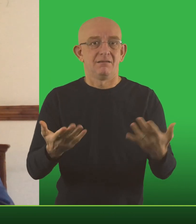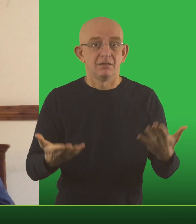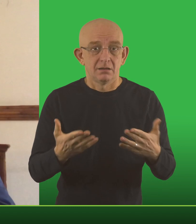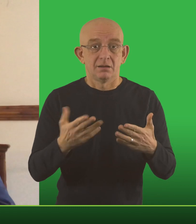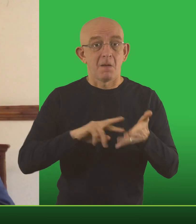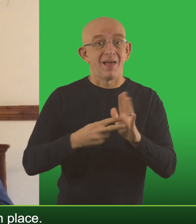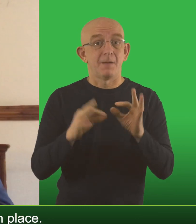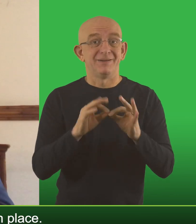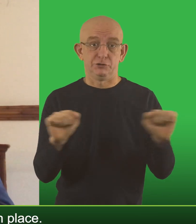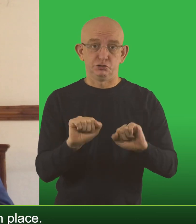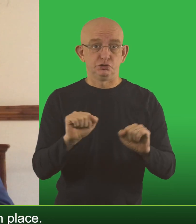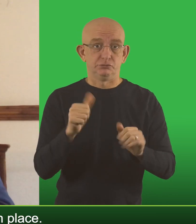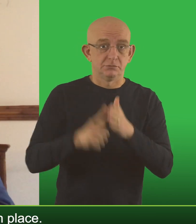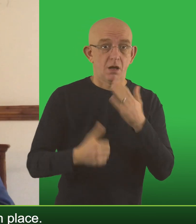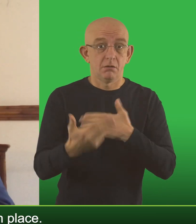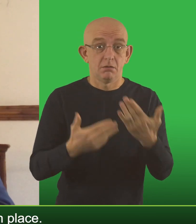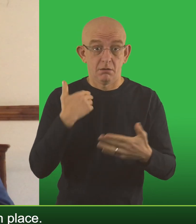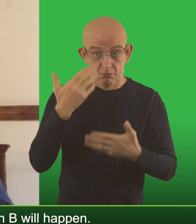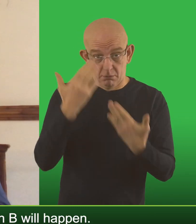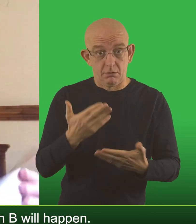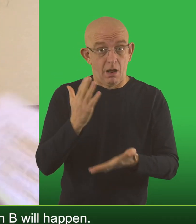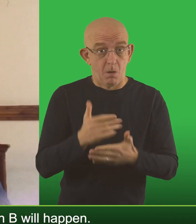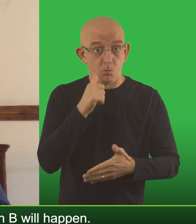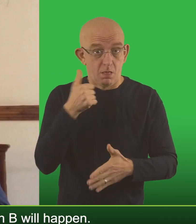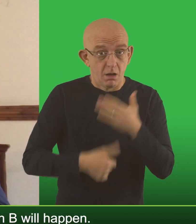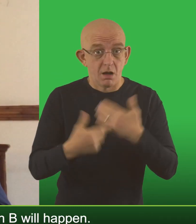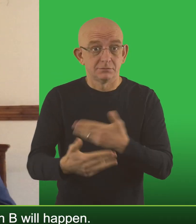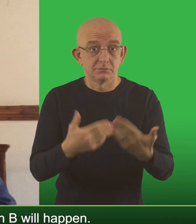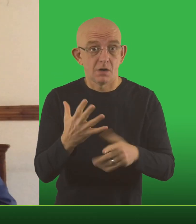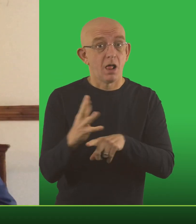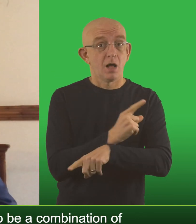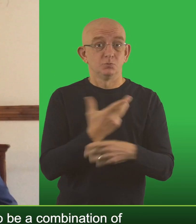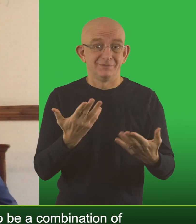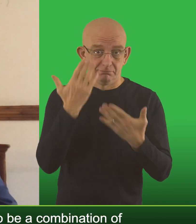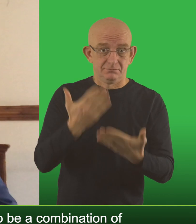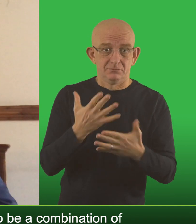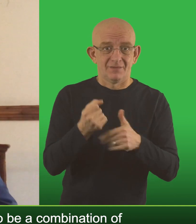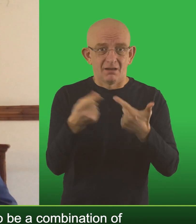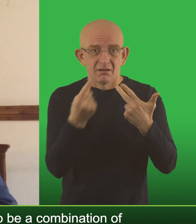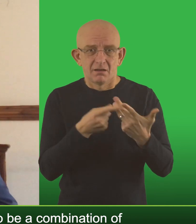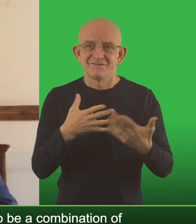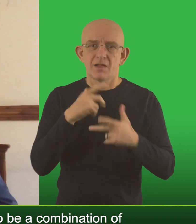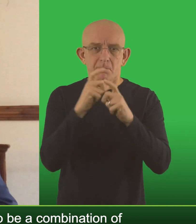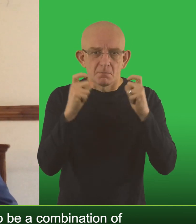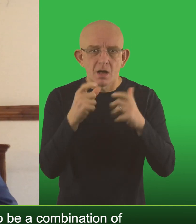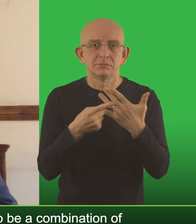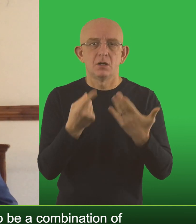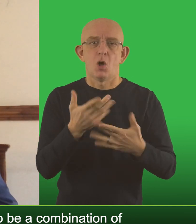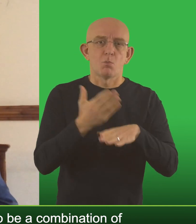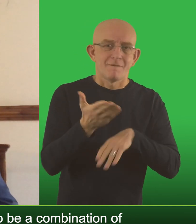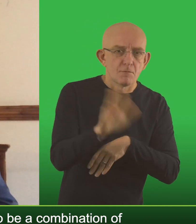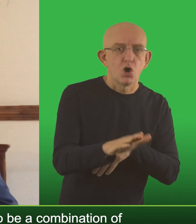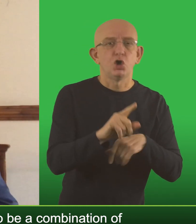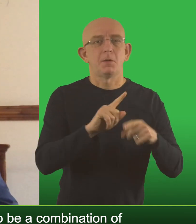harm. Plan B isn't yet in place. I don't know whether plan B will happen. As I said last week it's likely to be a combination